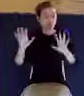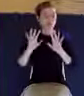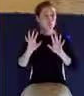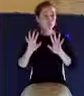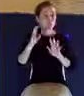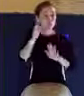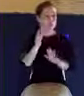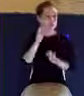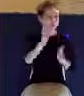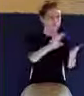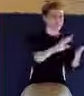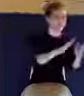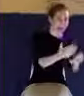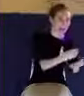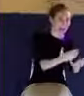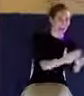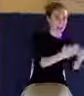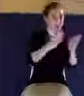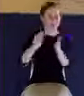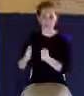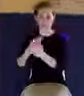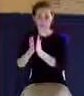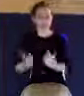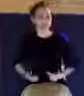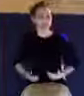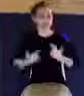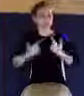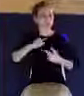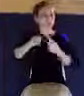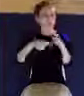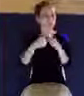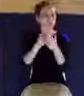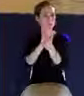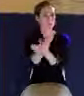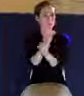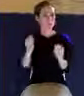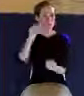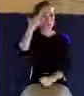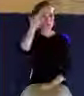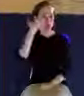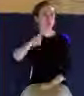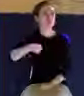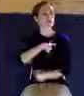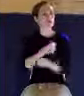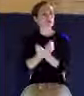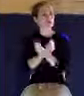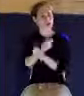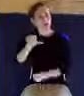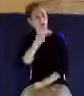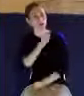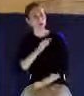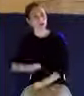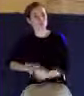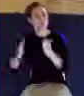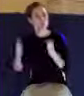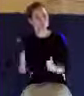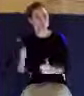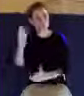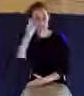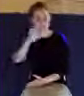we, what, love the brethren. This is how I know that my salvation is real. I love